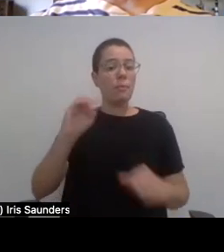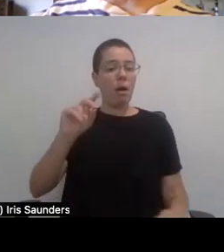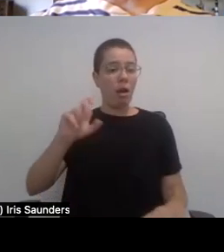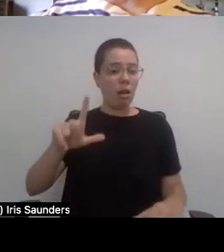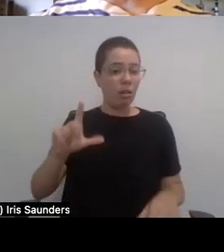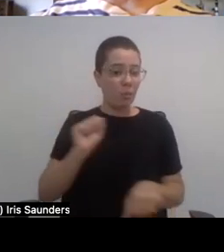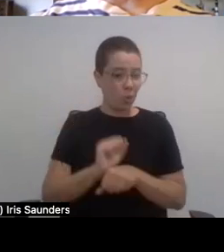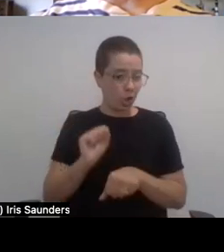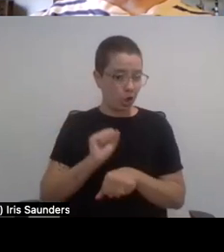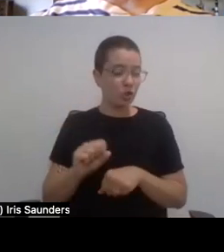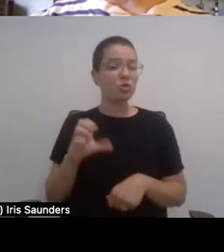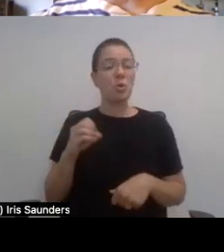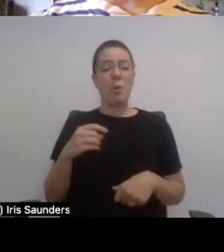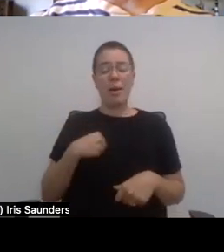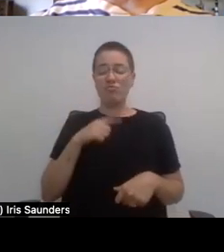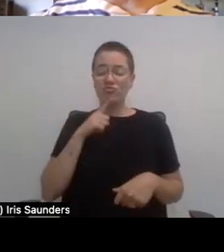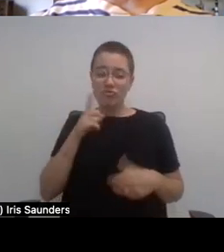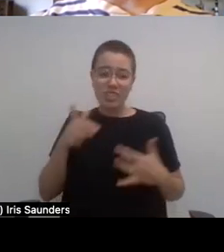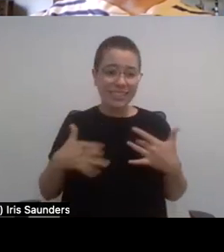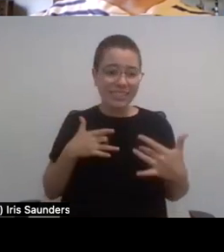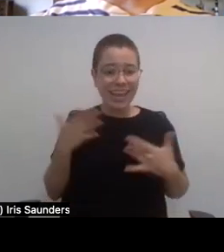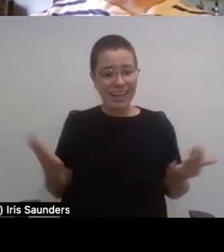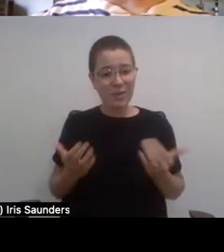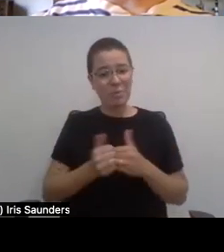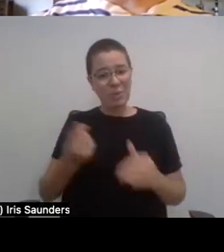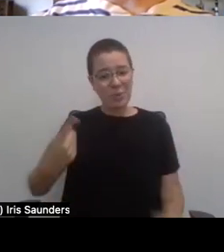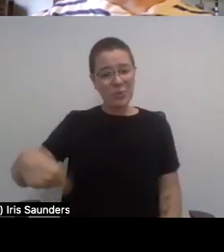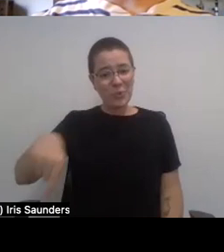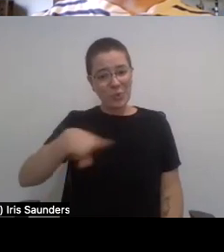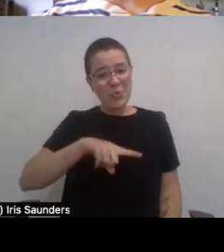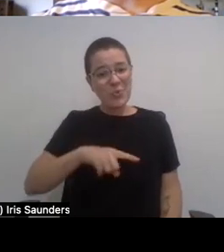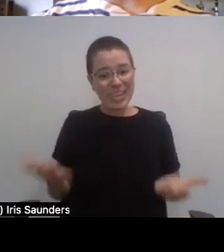So, I'm just really excited to be here with all of you and talking about entertainment.